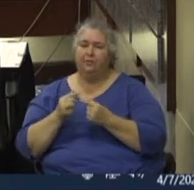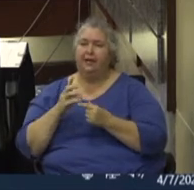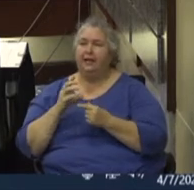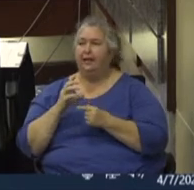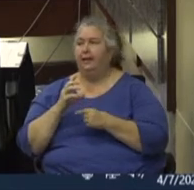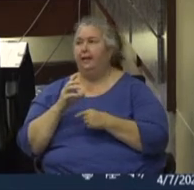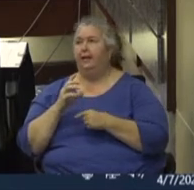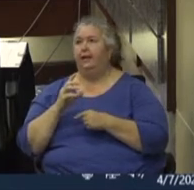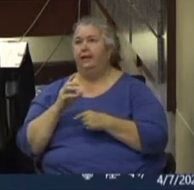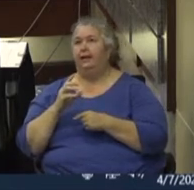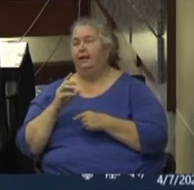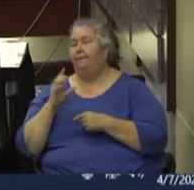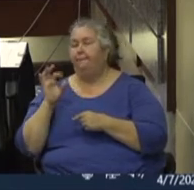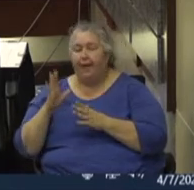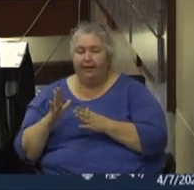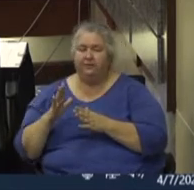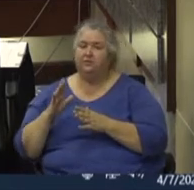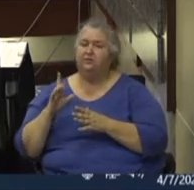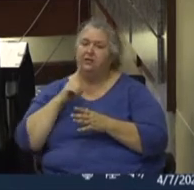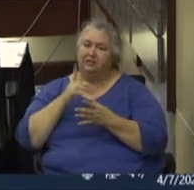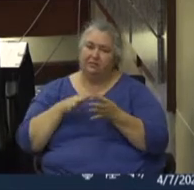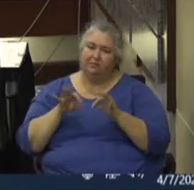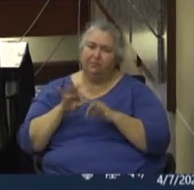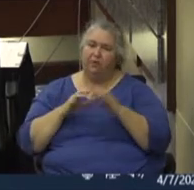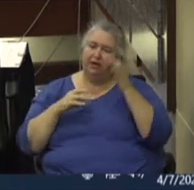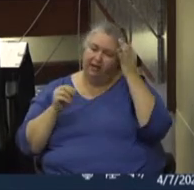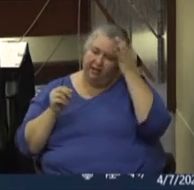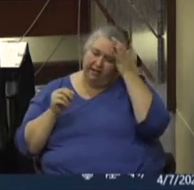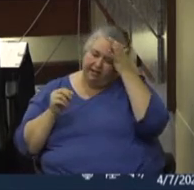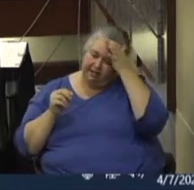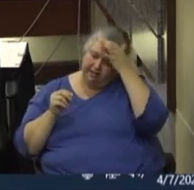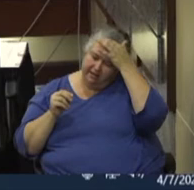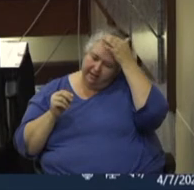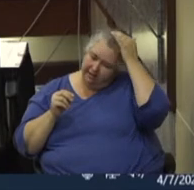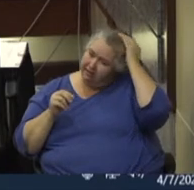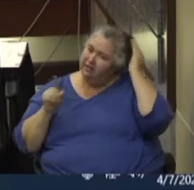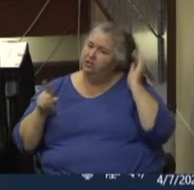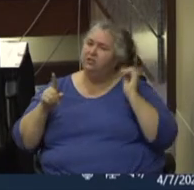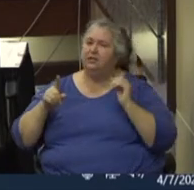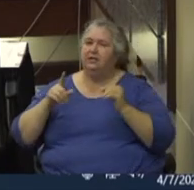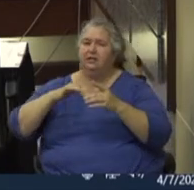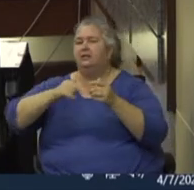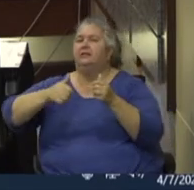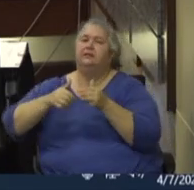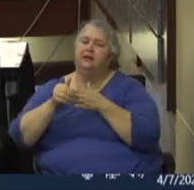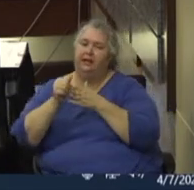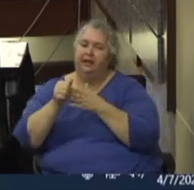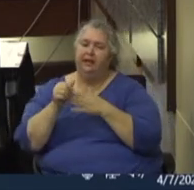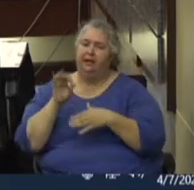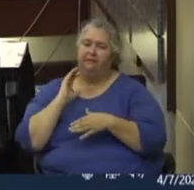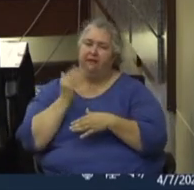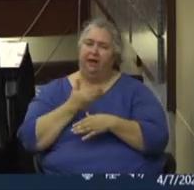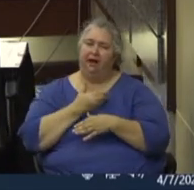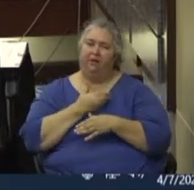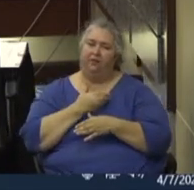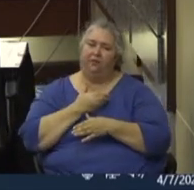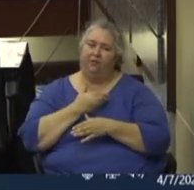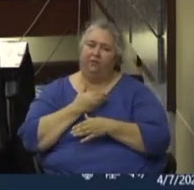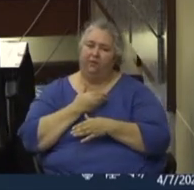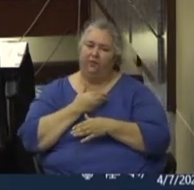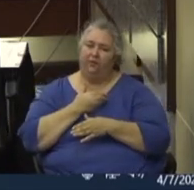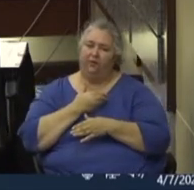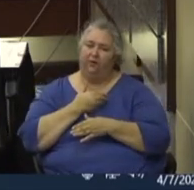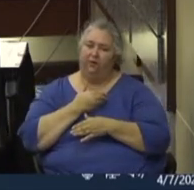was incredibly important. And that she is the head of our collective